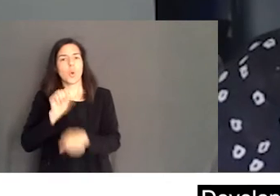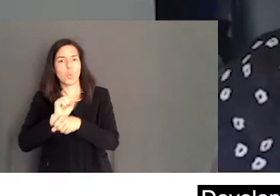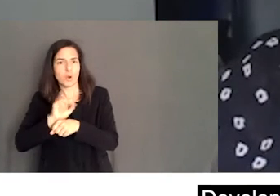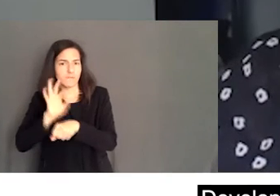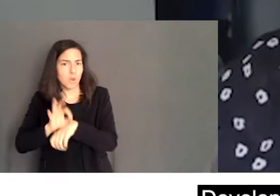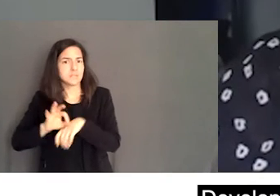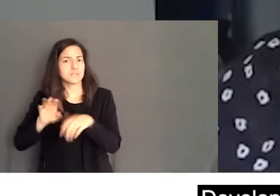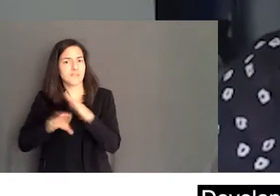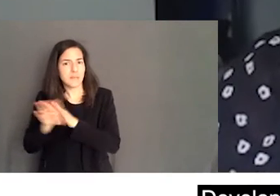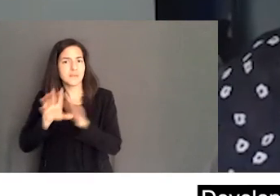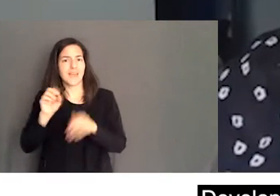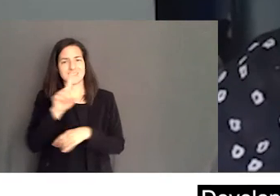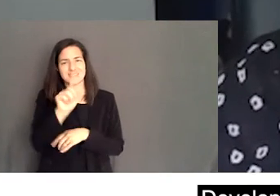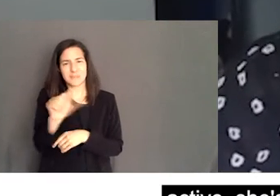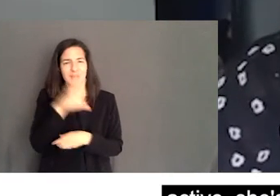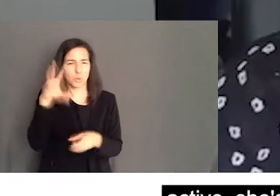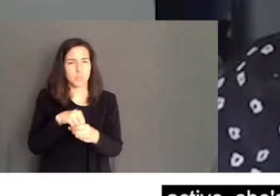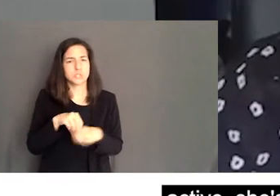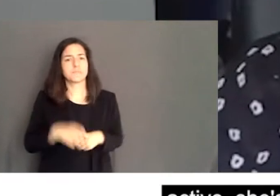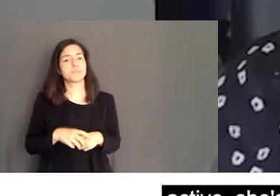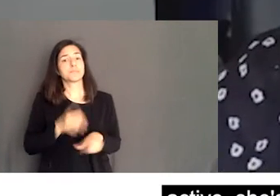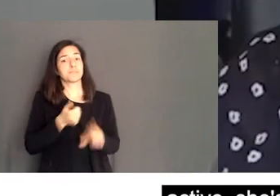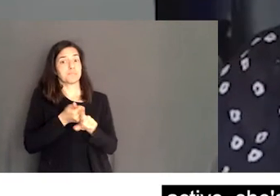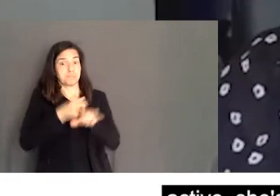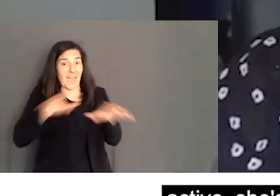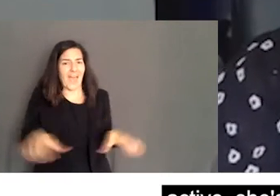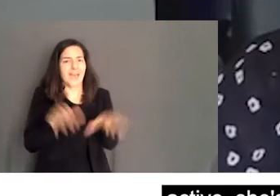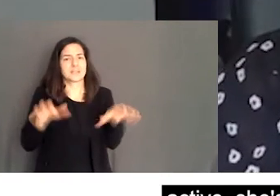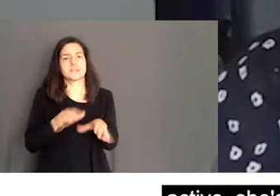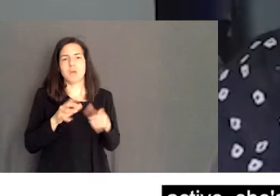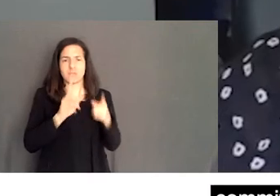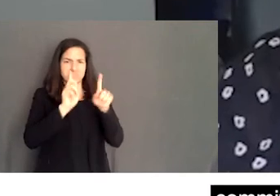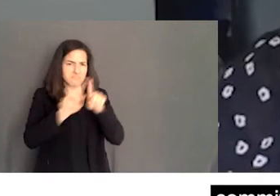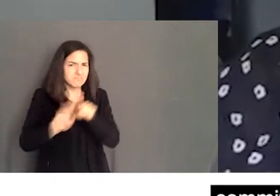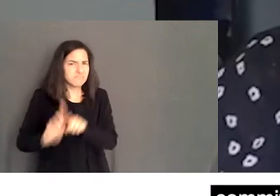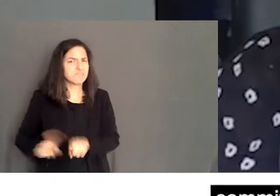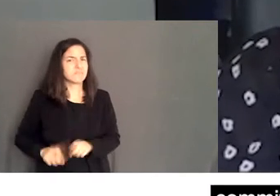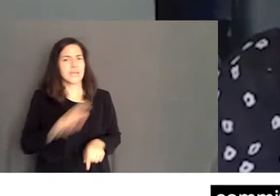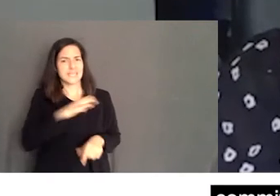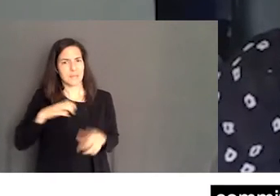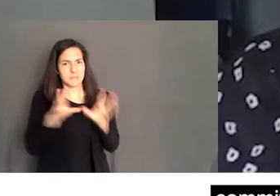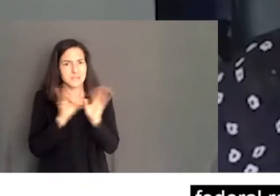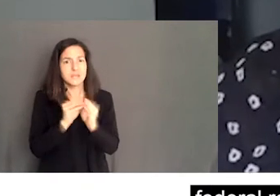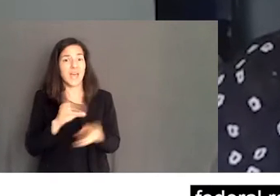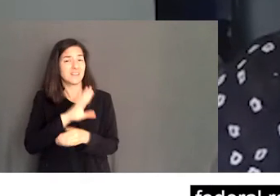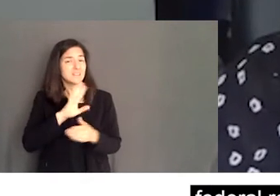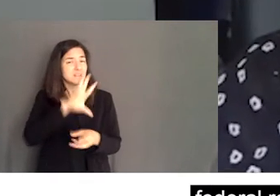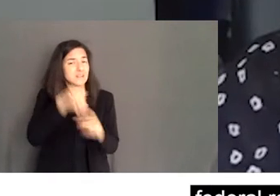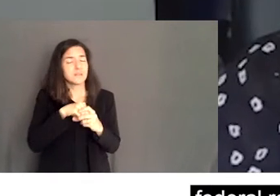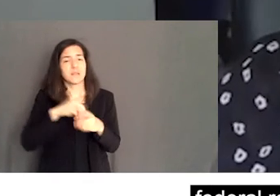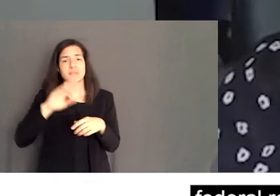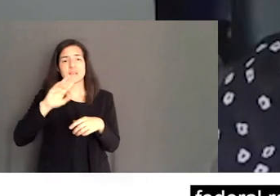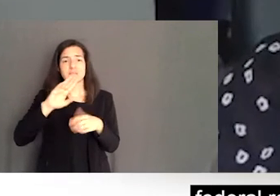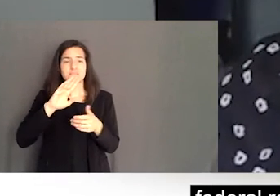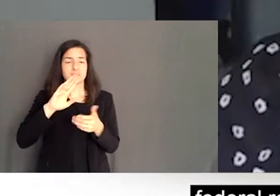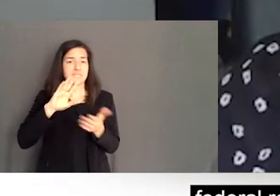Disability Inclusion. She is active on a number of cabinet committees and has been at the center of the federal response to the